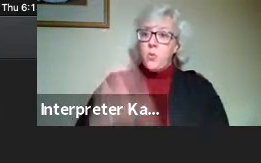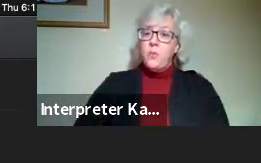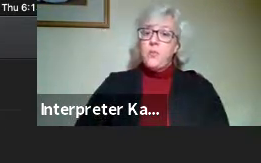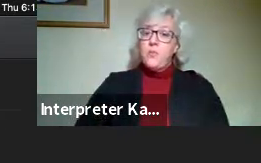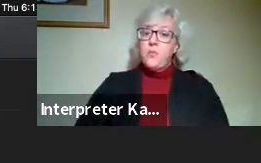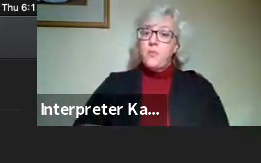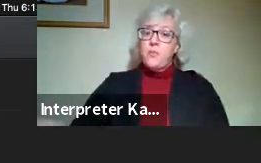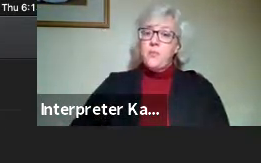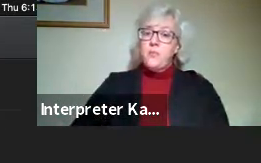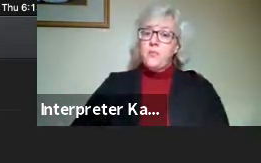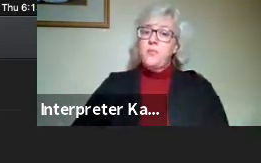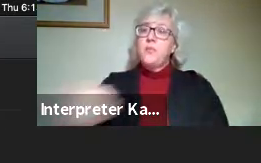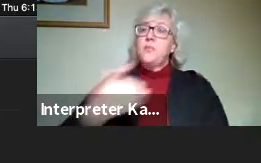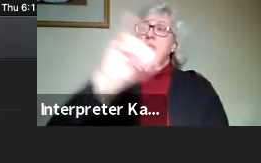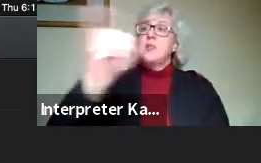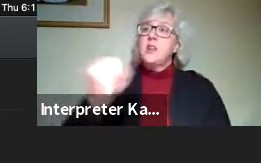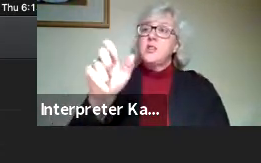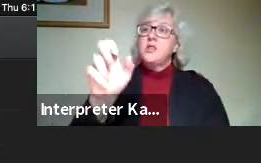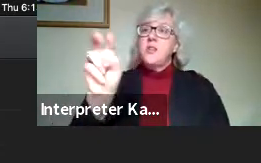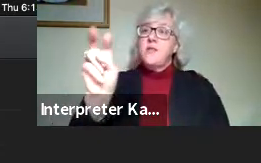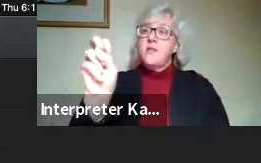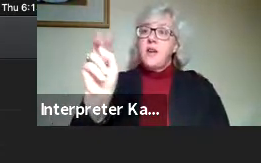Javon Fahm,